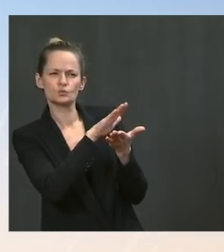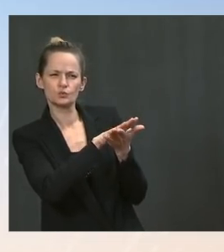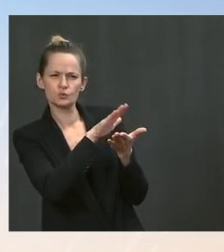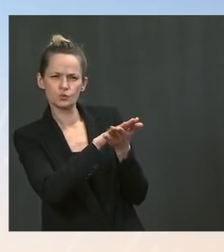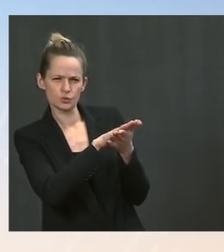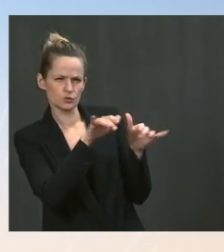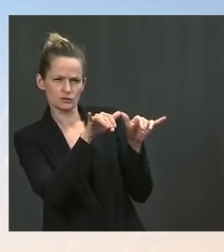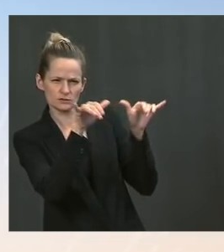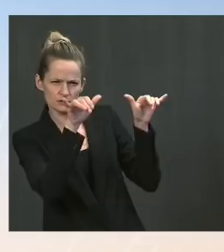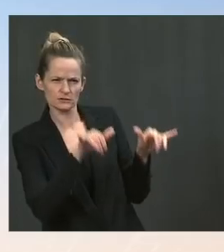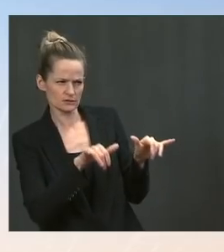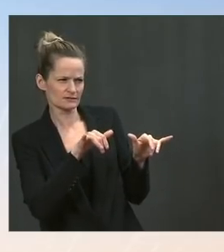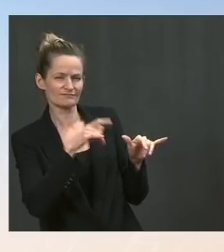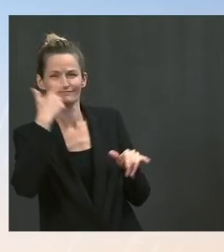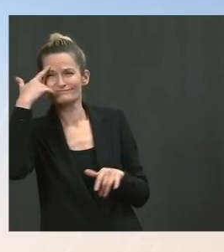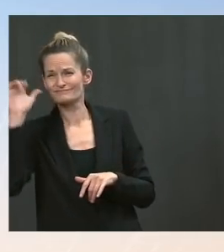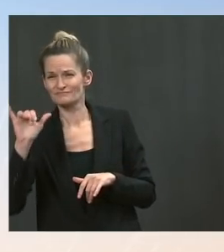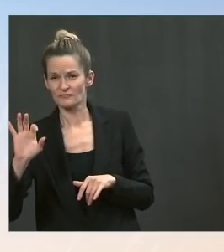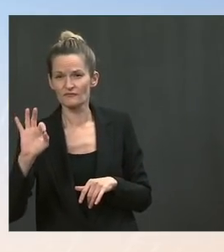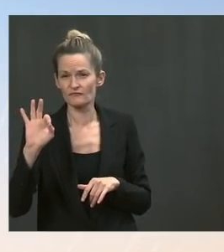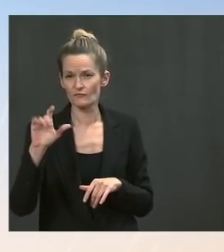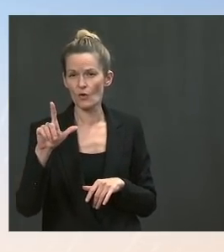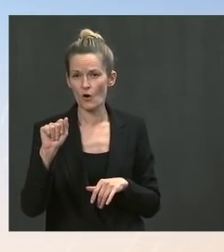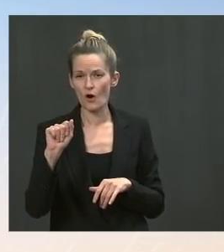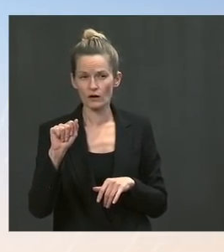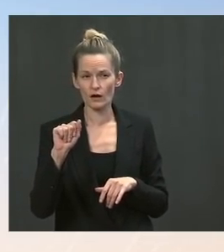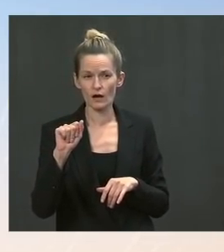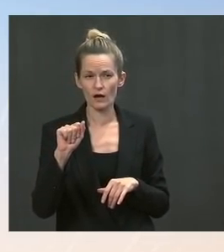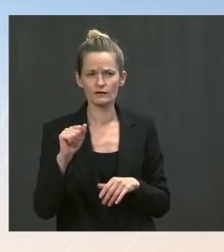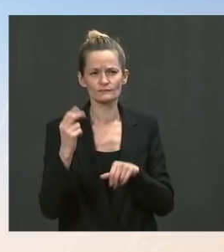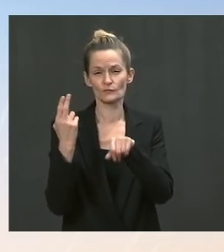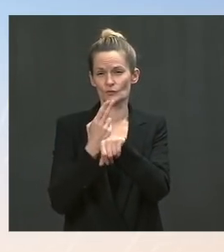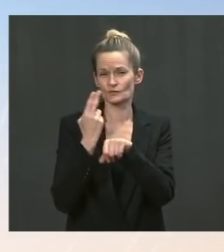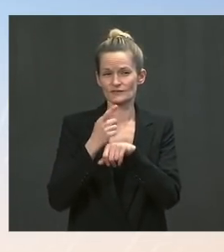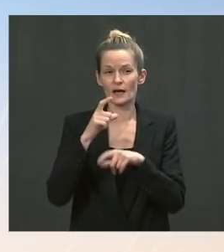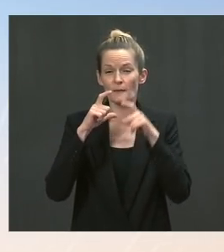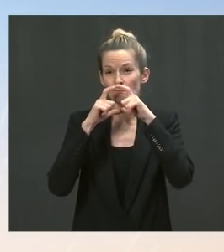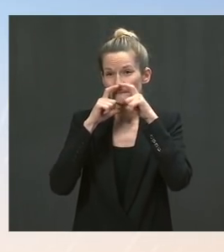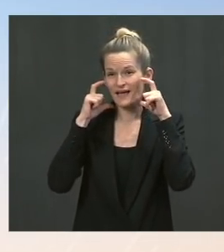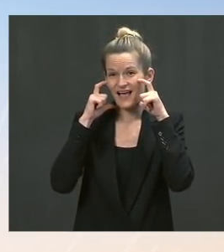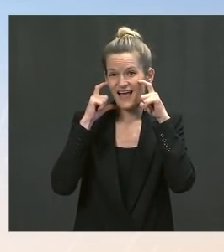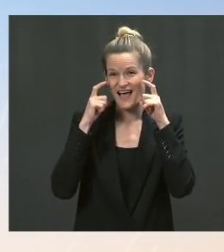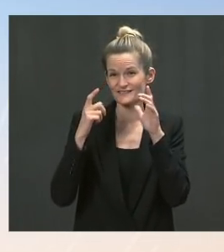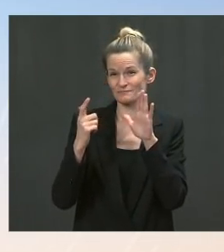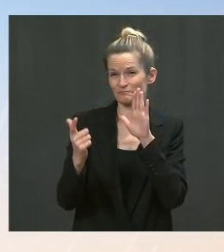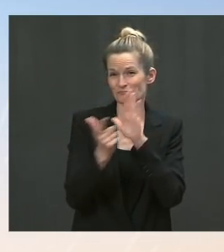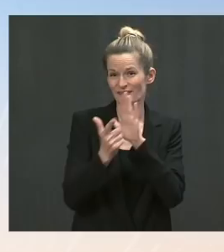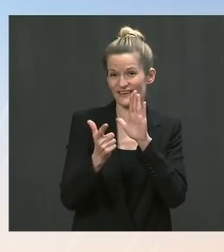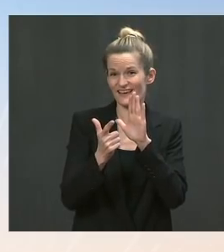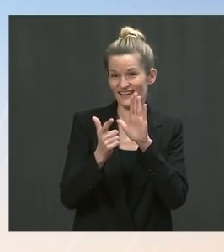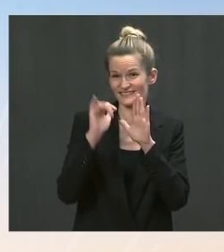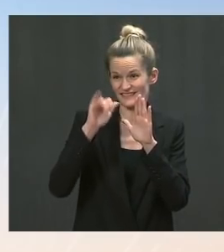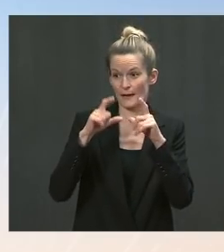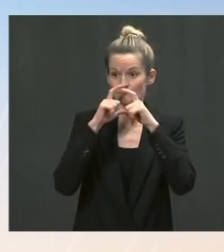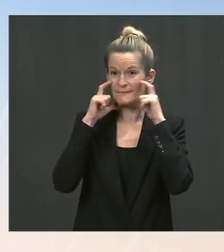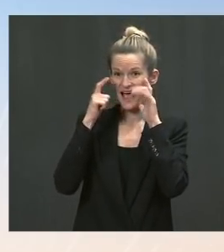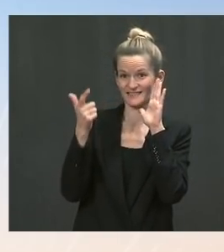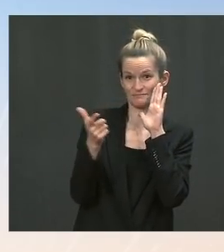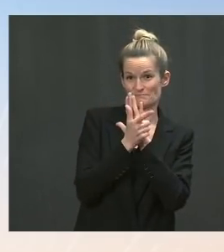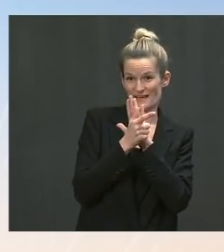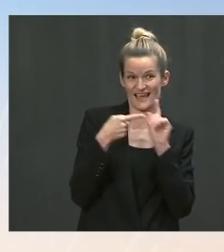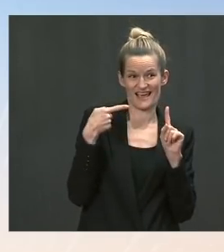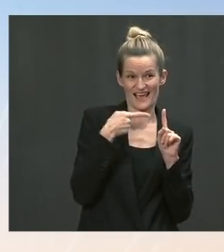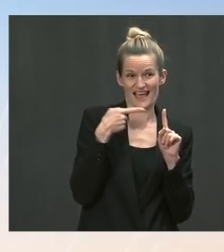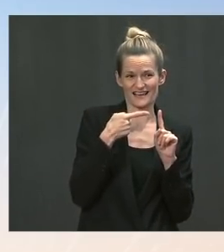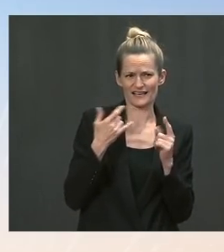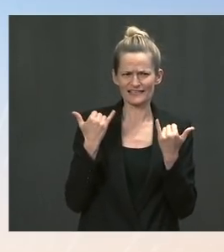there was passing, essentially, a voucher for them to allow parents to hold their kids out of school if there were masks required to prevent their life. What's the level of